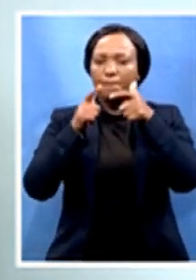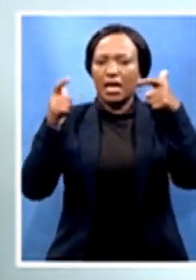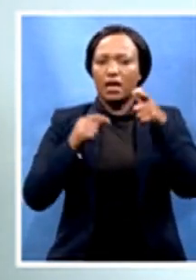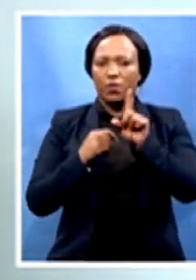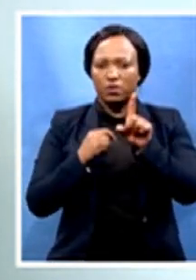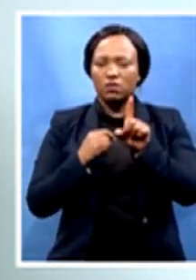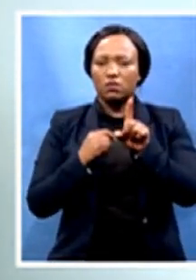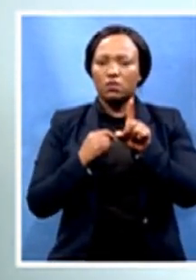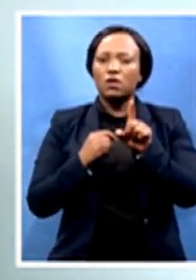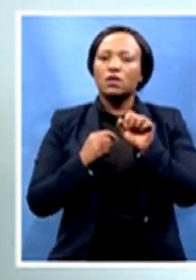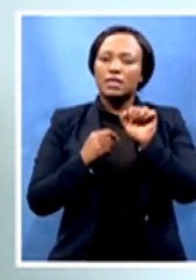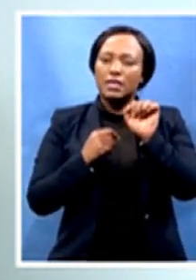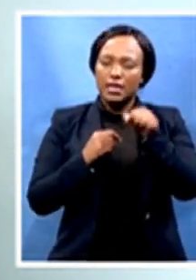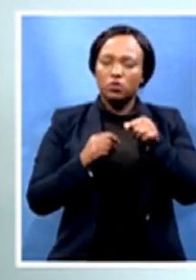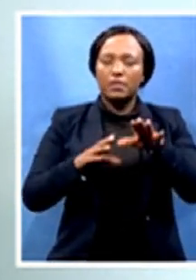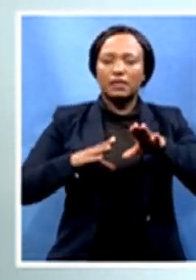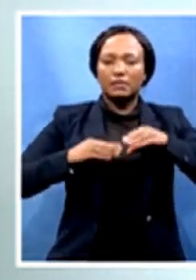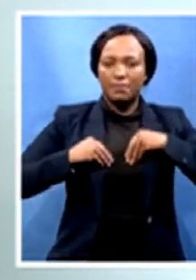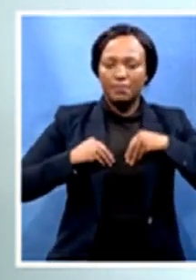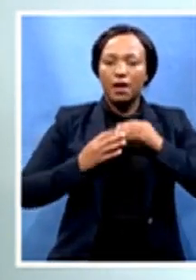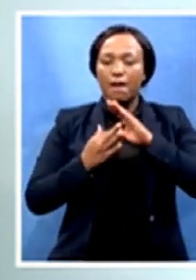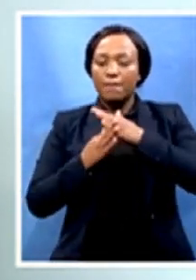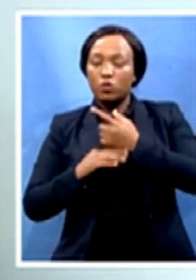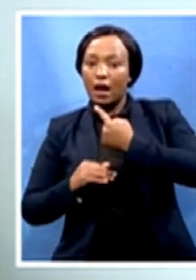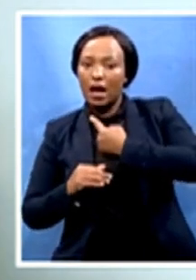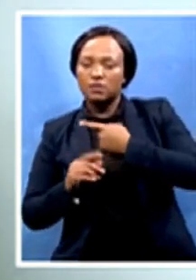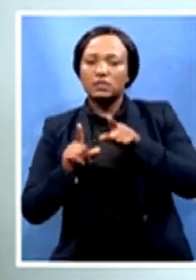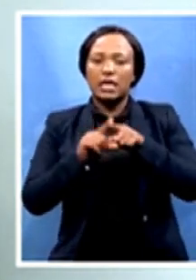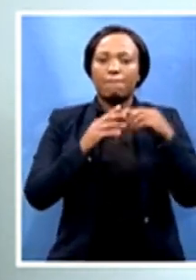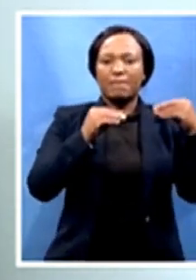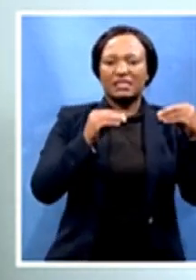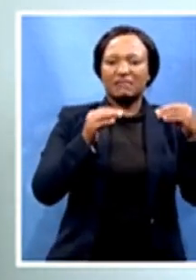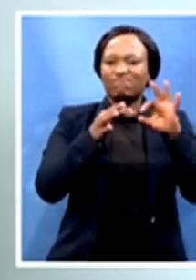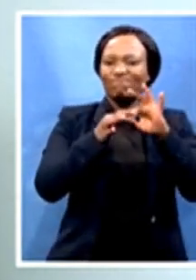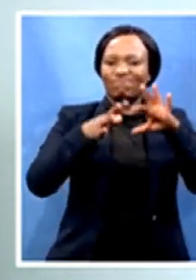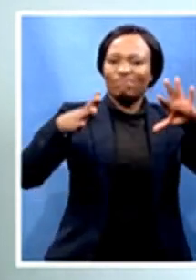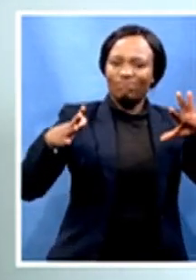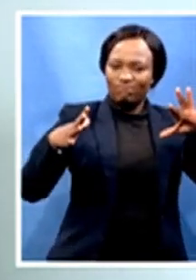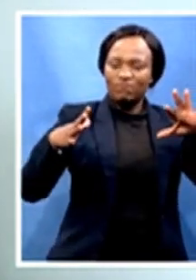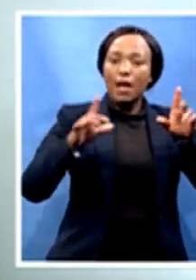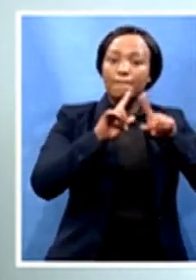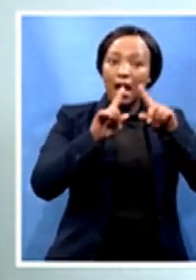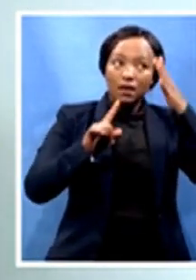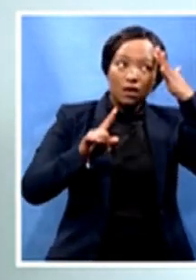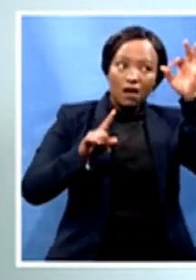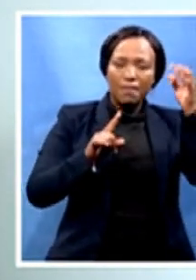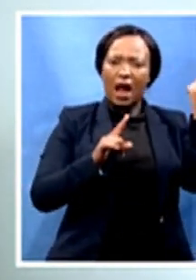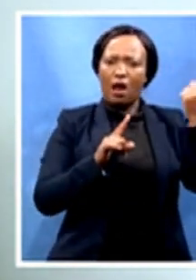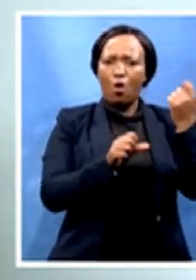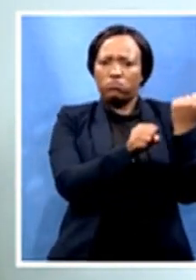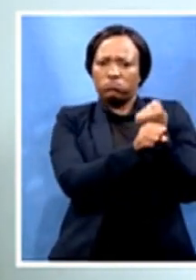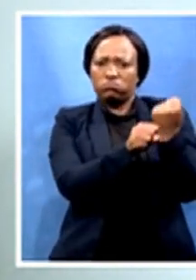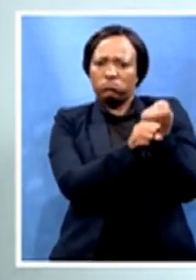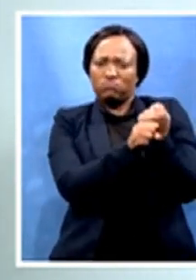between us and the businesses. Government can't do it alone. We need a collaboration with businesses. We're starting now to